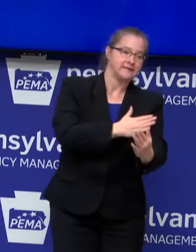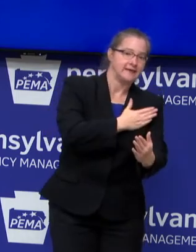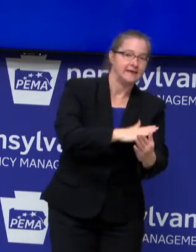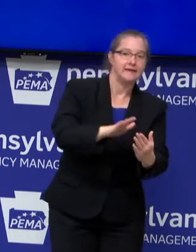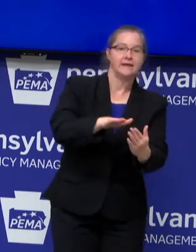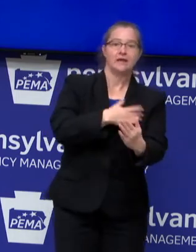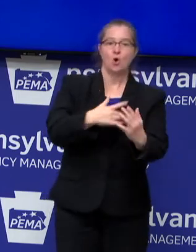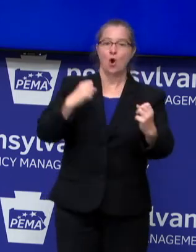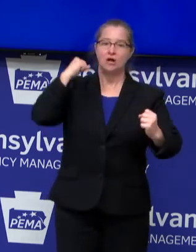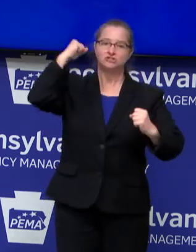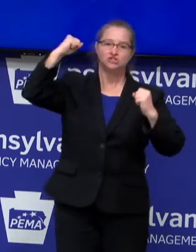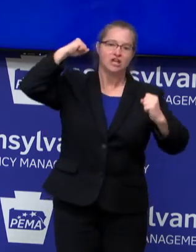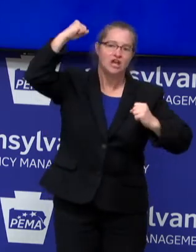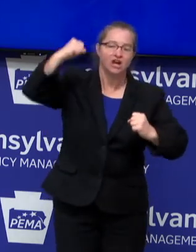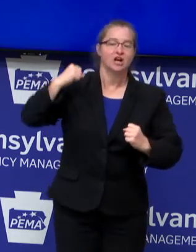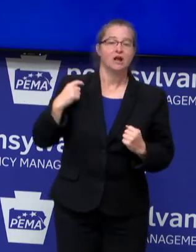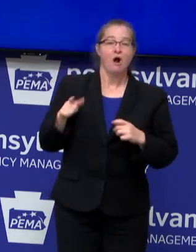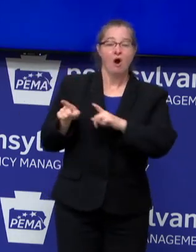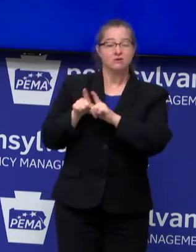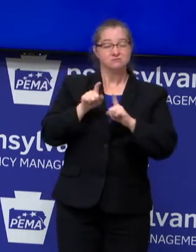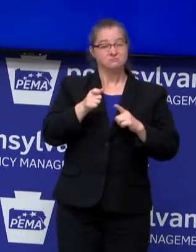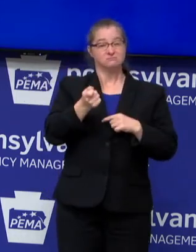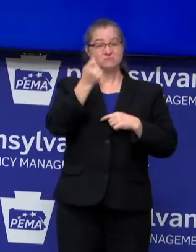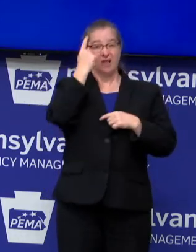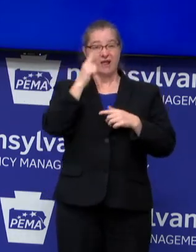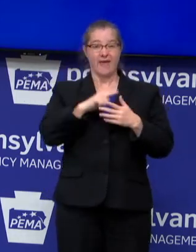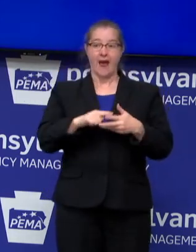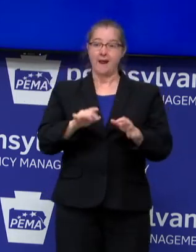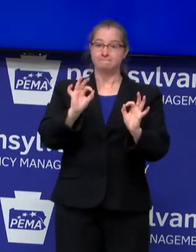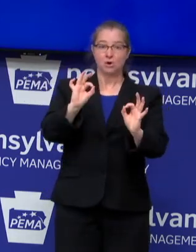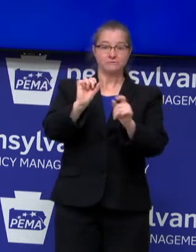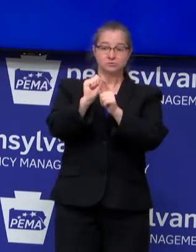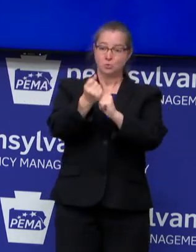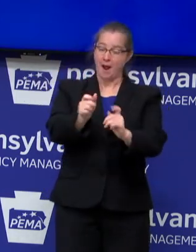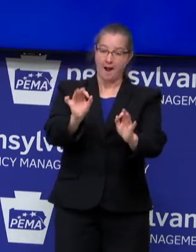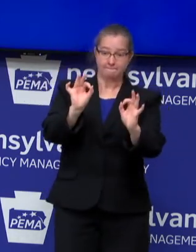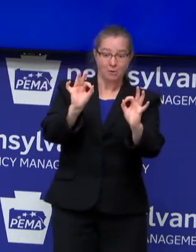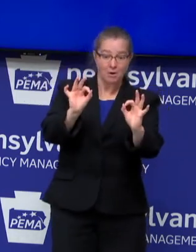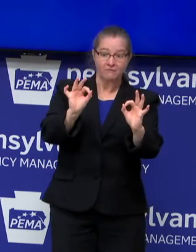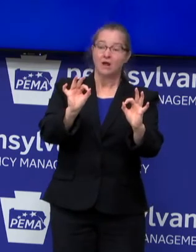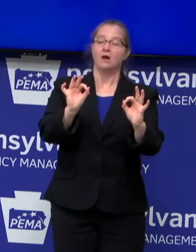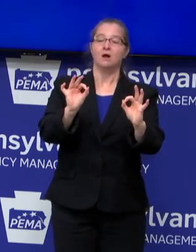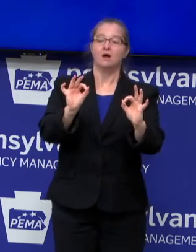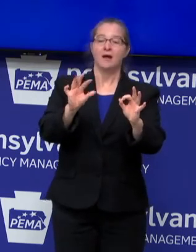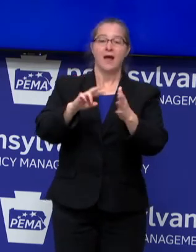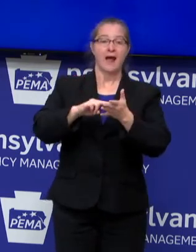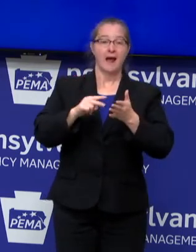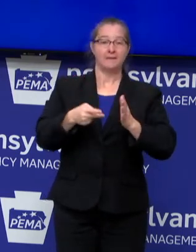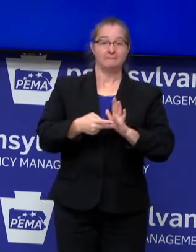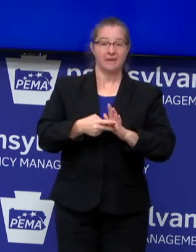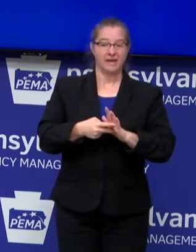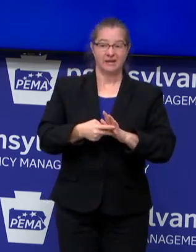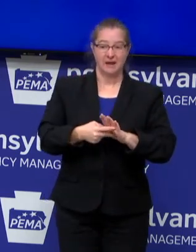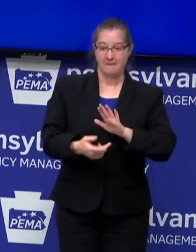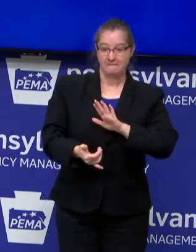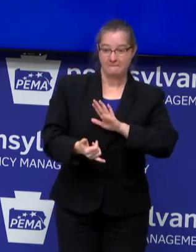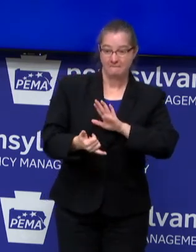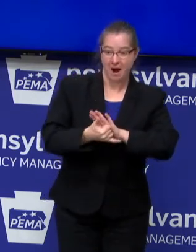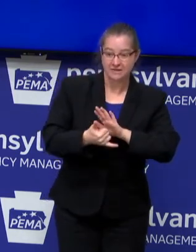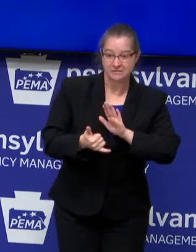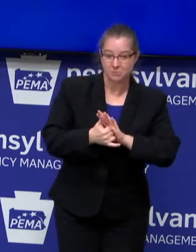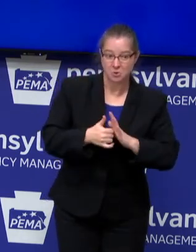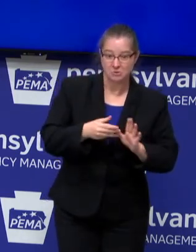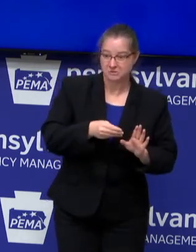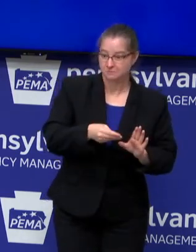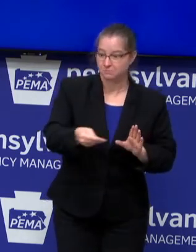And we need to understand that even under those perfect conditions, that does not eliminate the possibility of the spread of